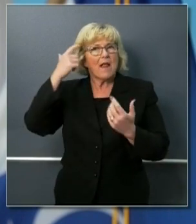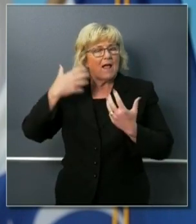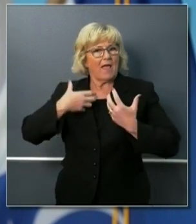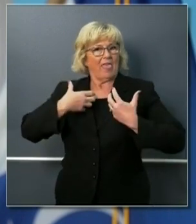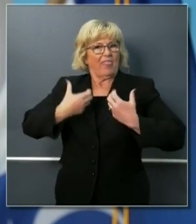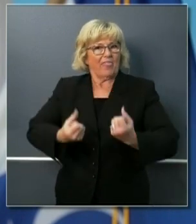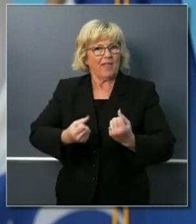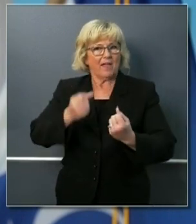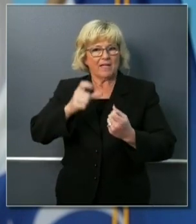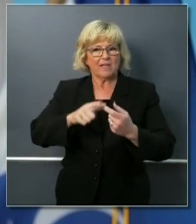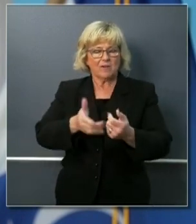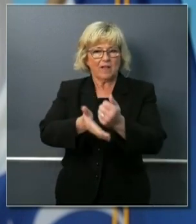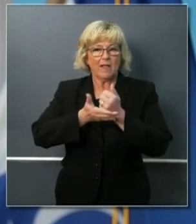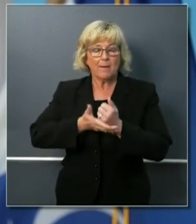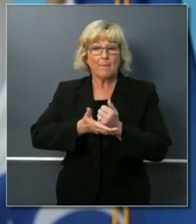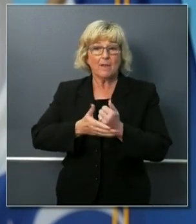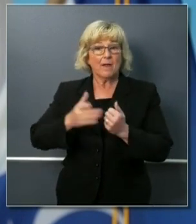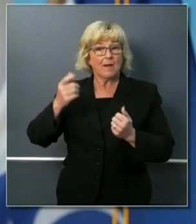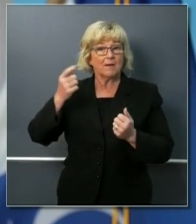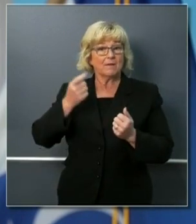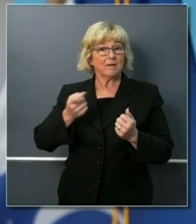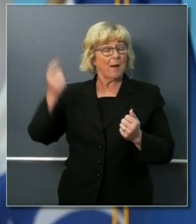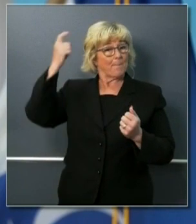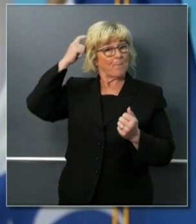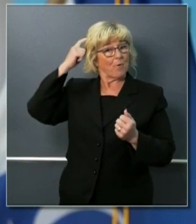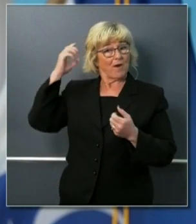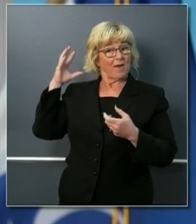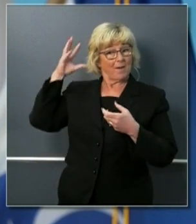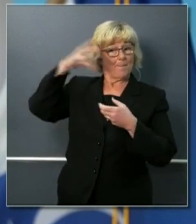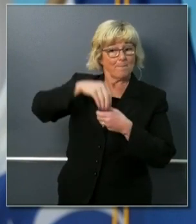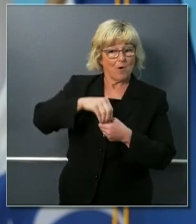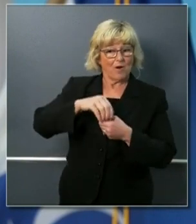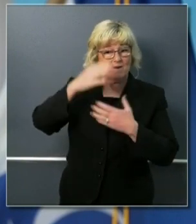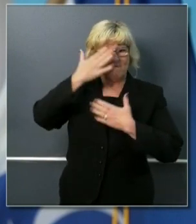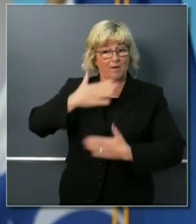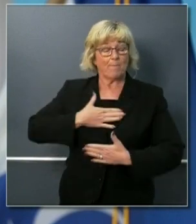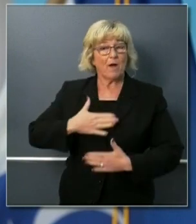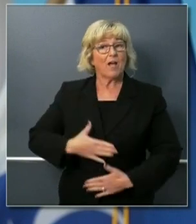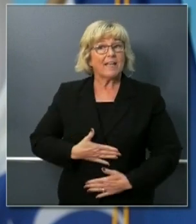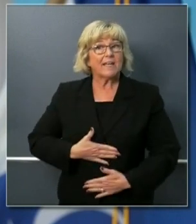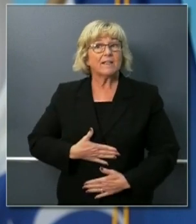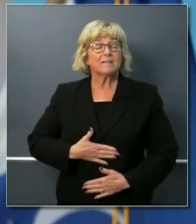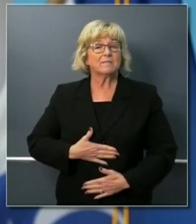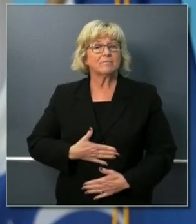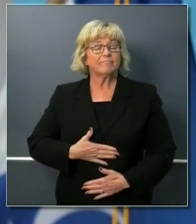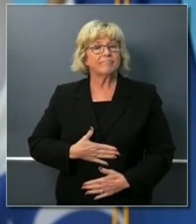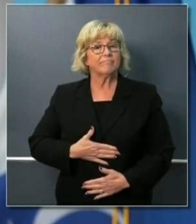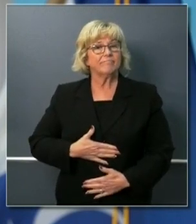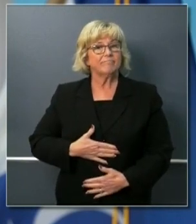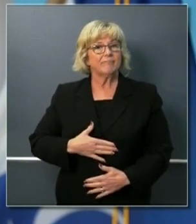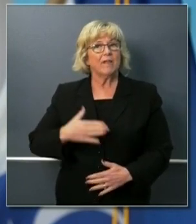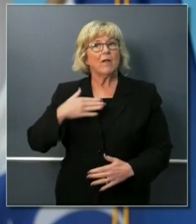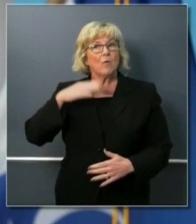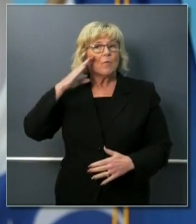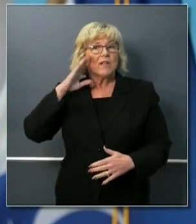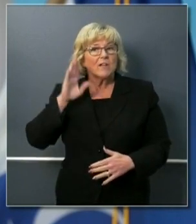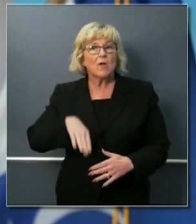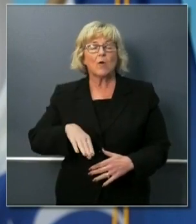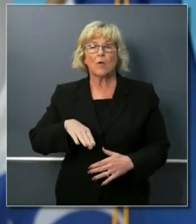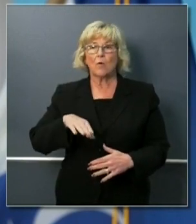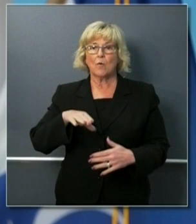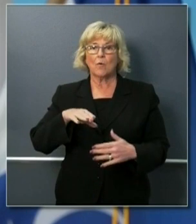all the brain is part of the body and there's nothing to be ashamed by recognizing your own